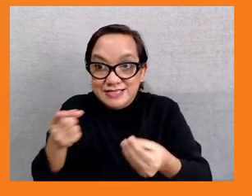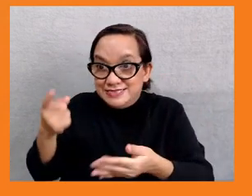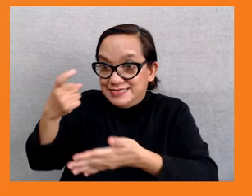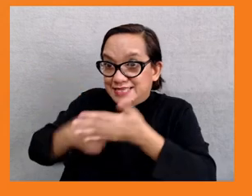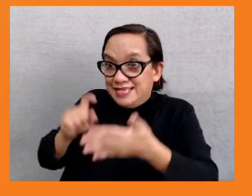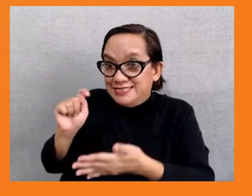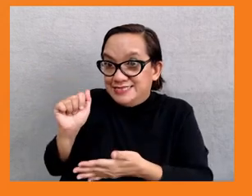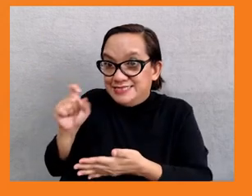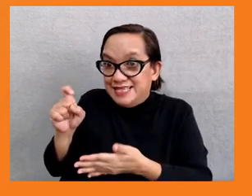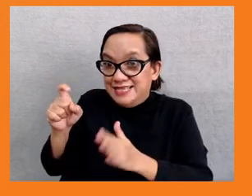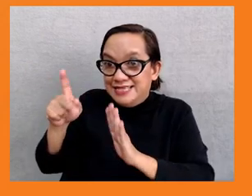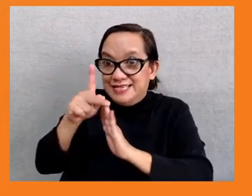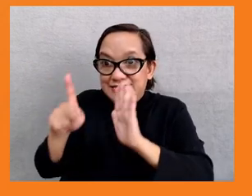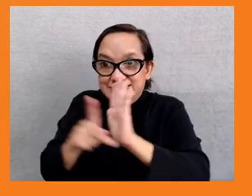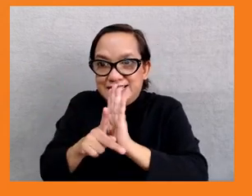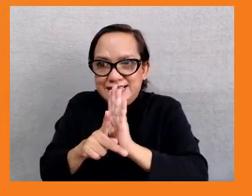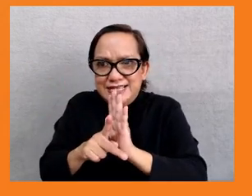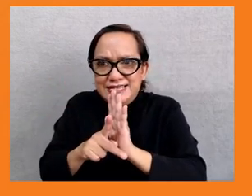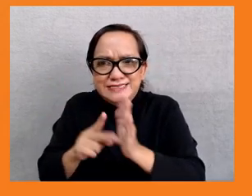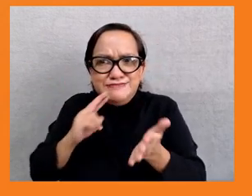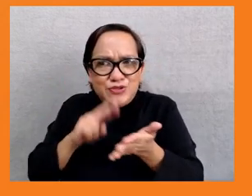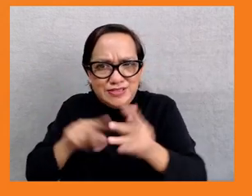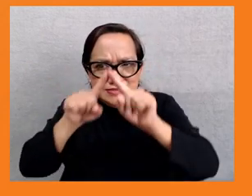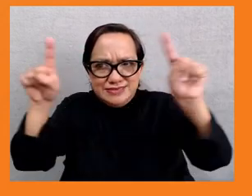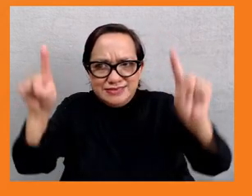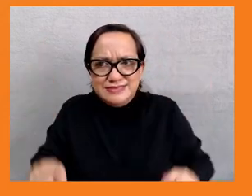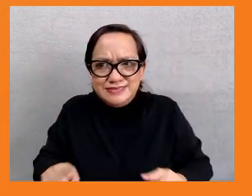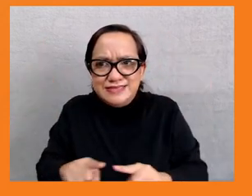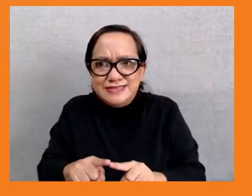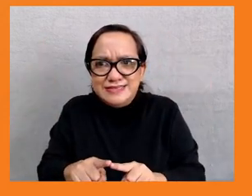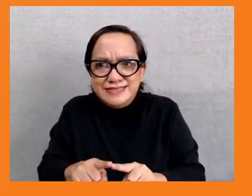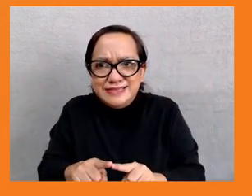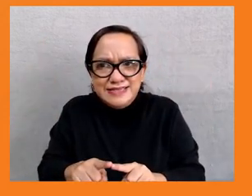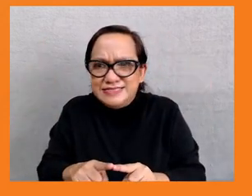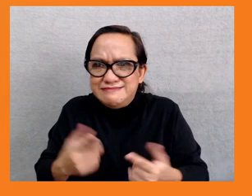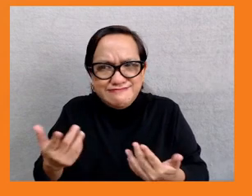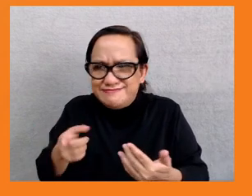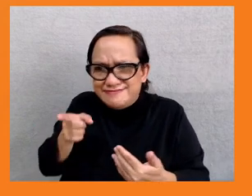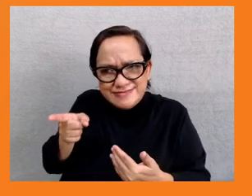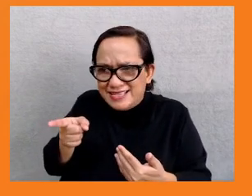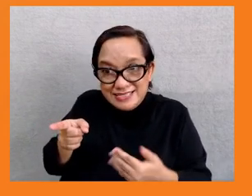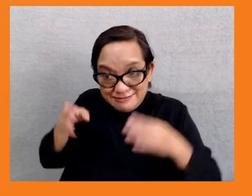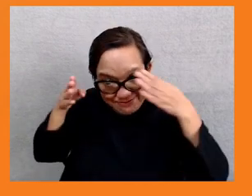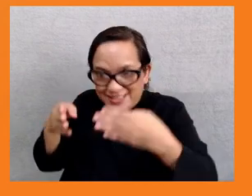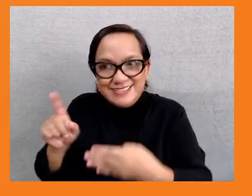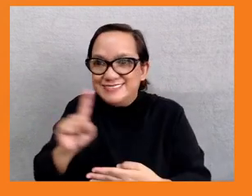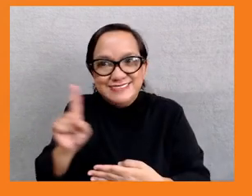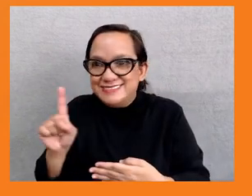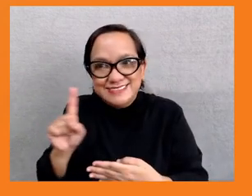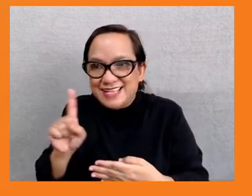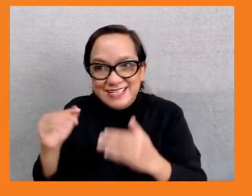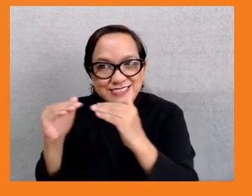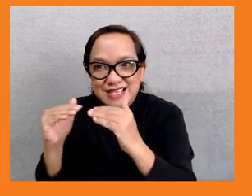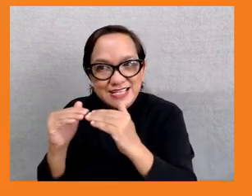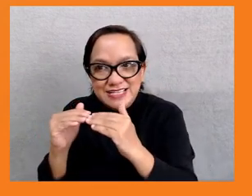report, are by no means the only ones you need to take to deal with justice and fairness issues. There are lots of policies that need to be taken to